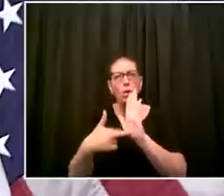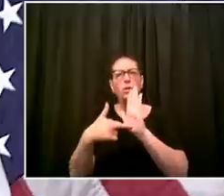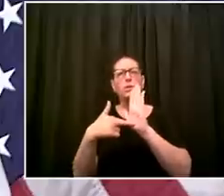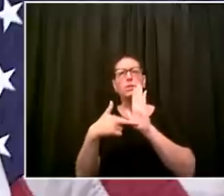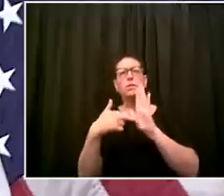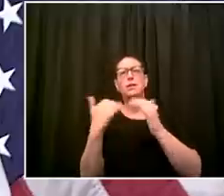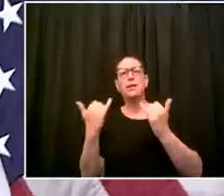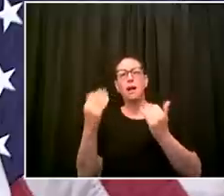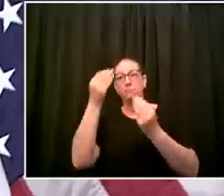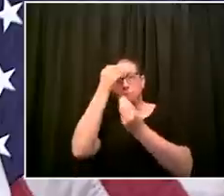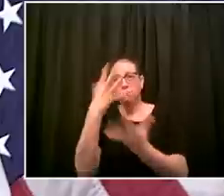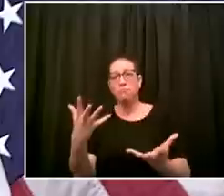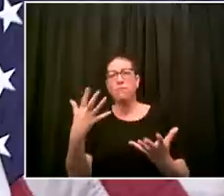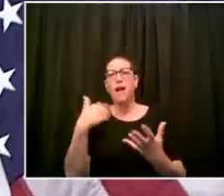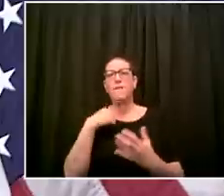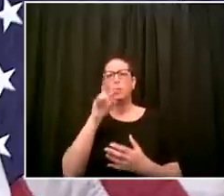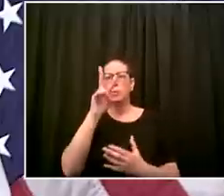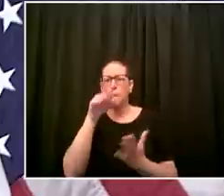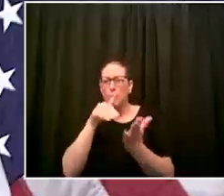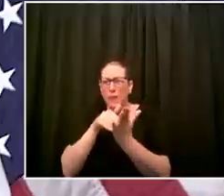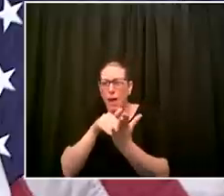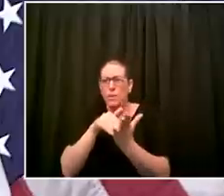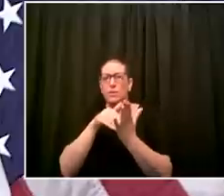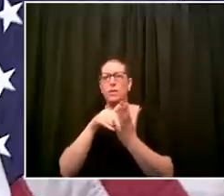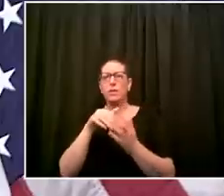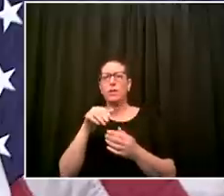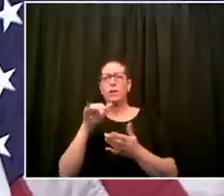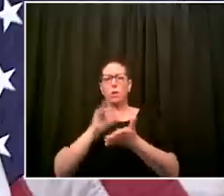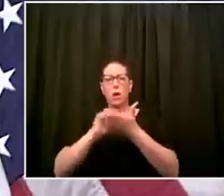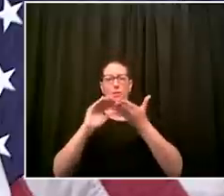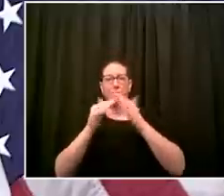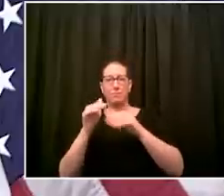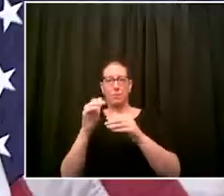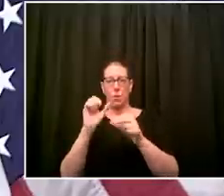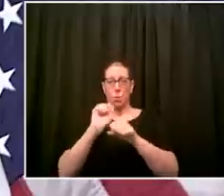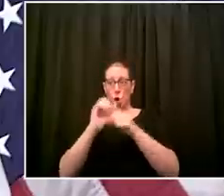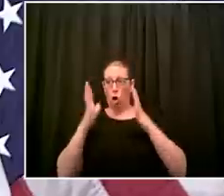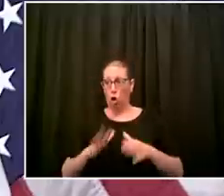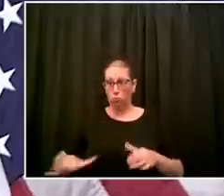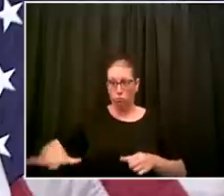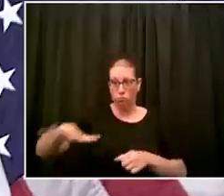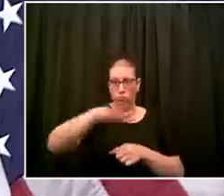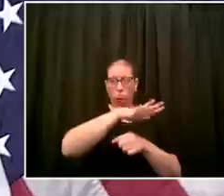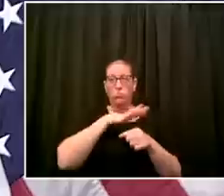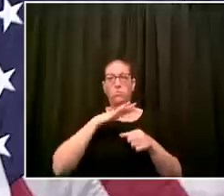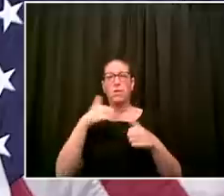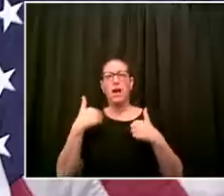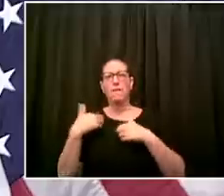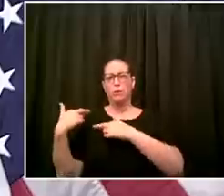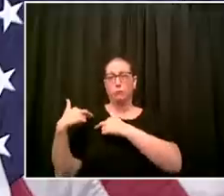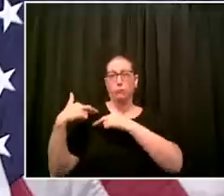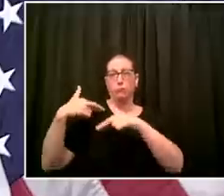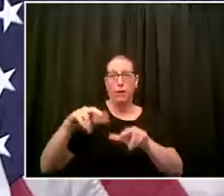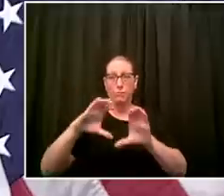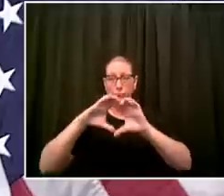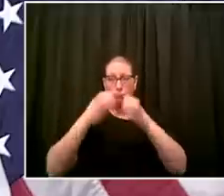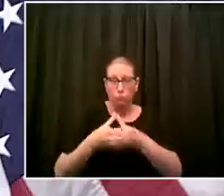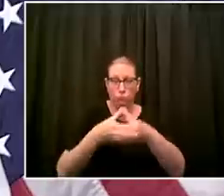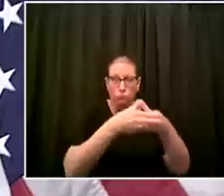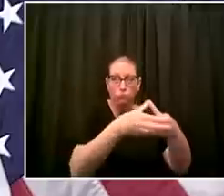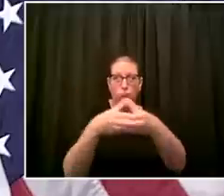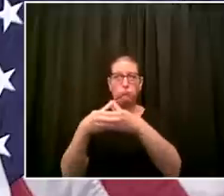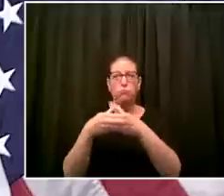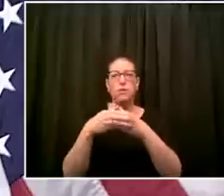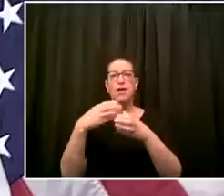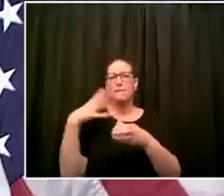organizations the uh faith organizations there's more and more we'll be announcing as we go along but there's going to be just thousands